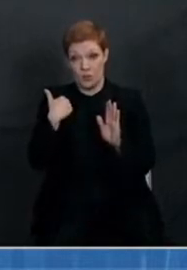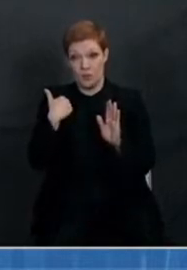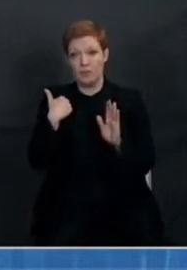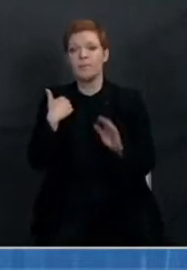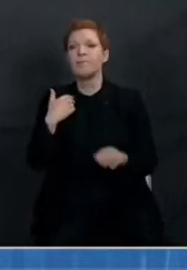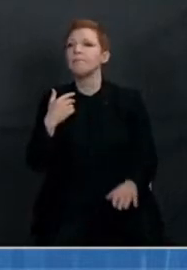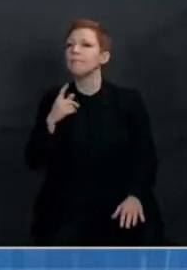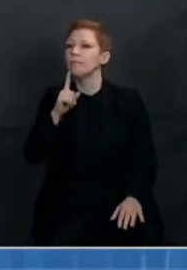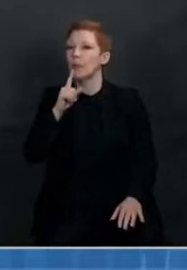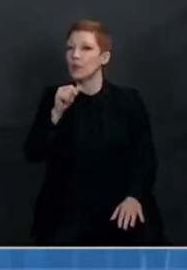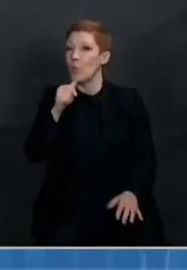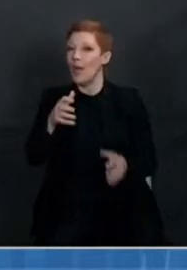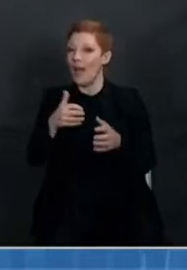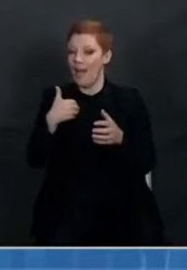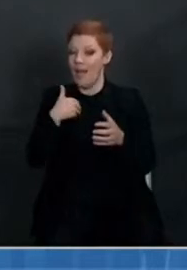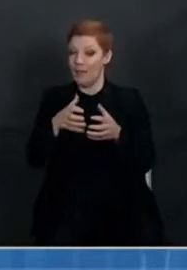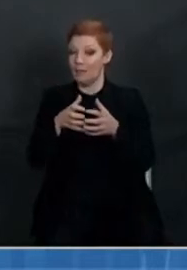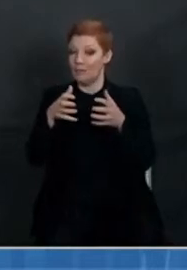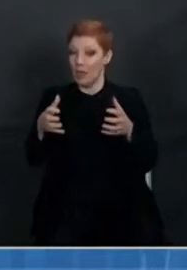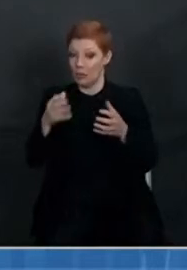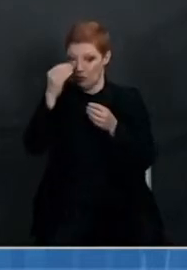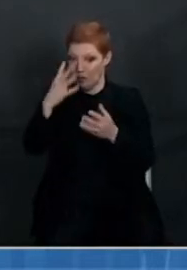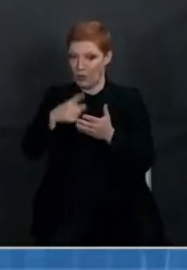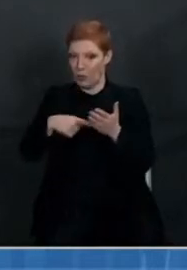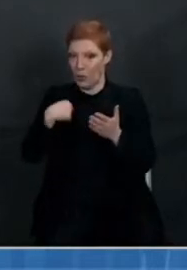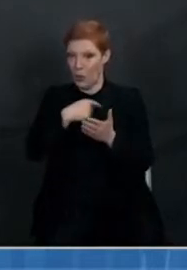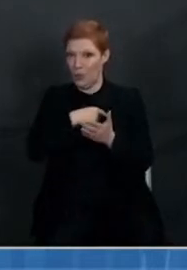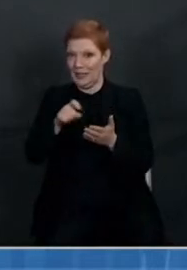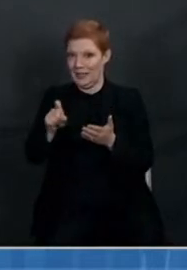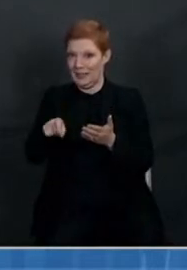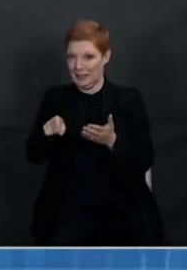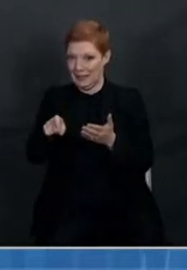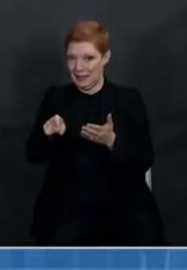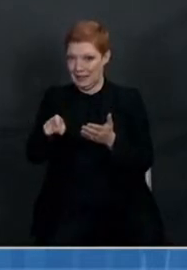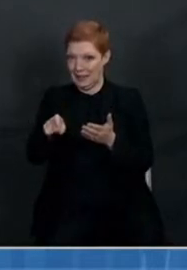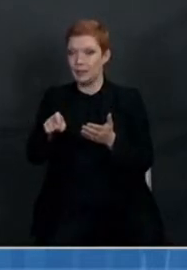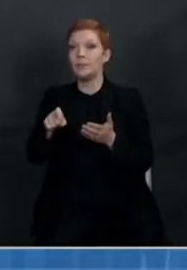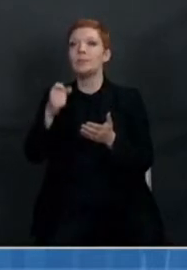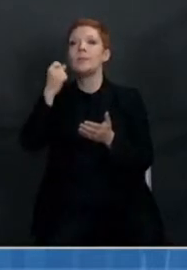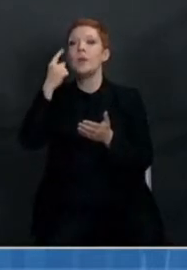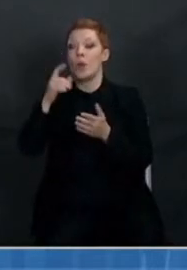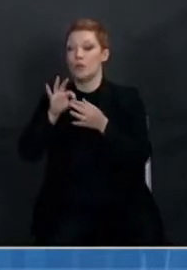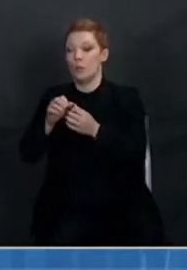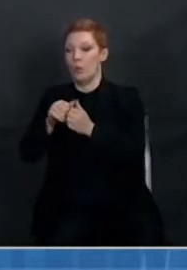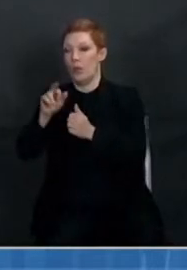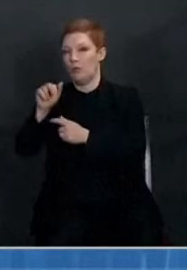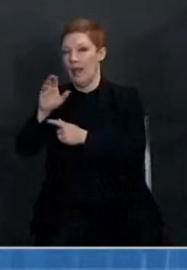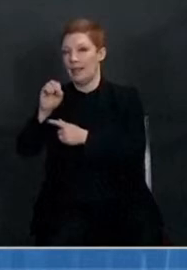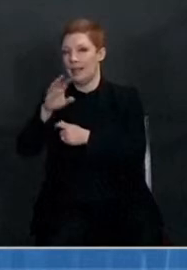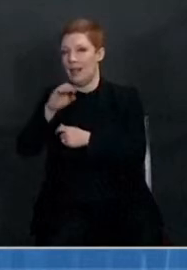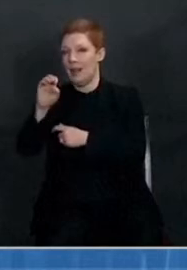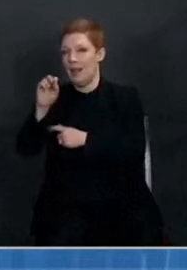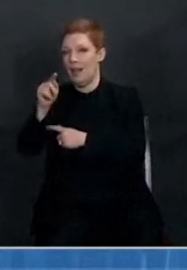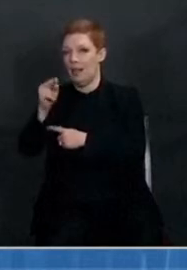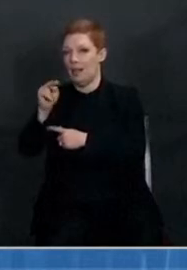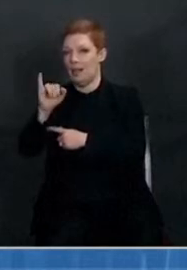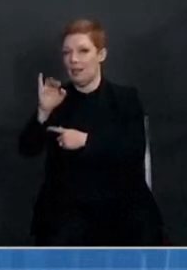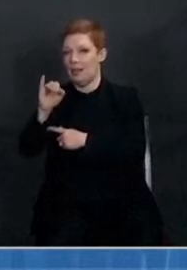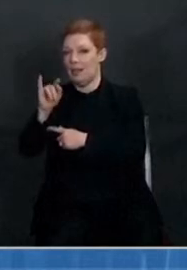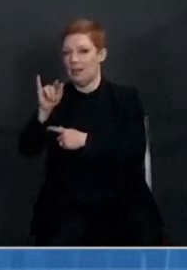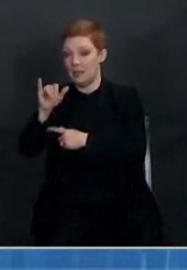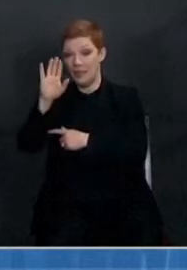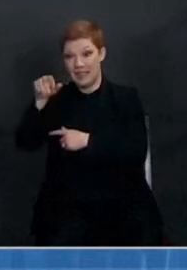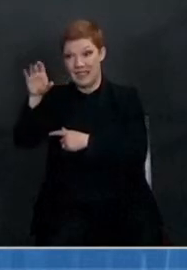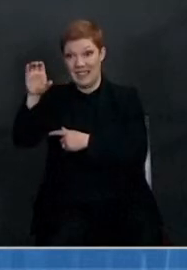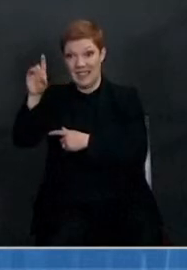have as much information as we need in terms of race, ethnicity data. know the CDC will be releasing more specifics on that, you know, shortly